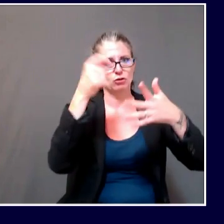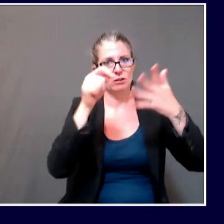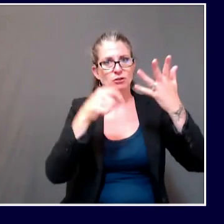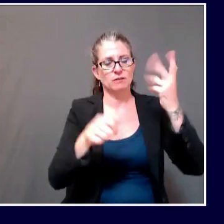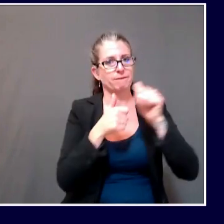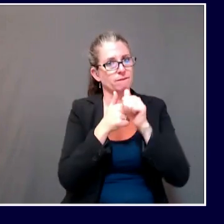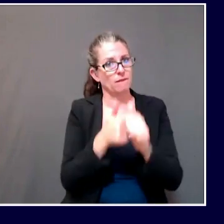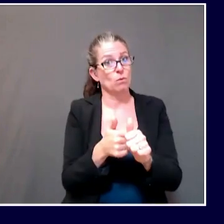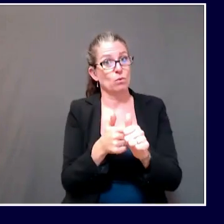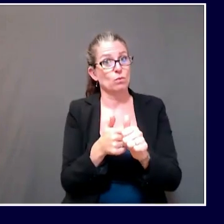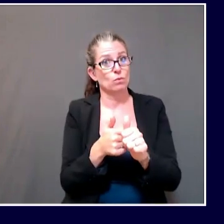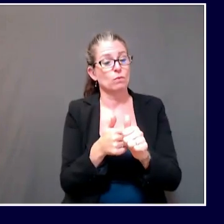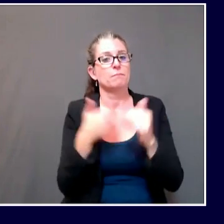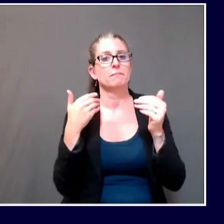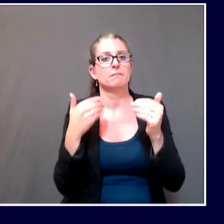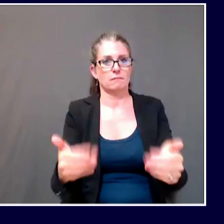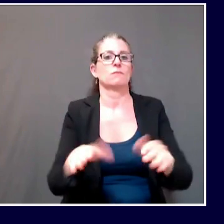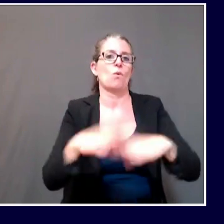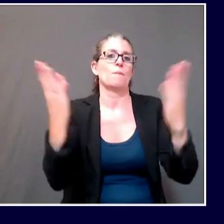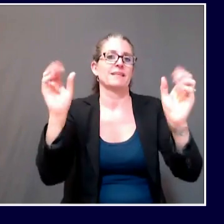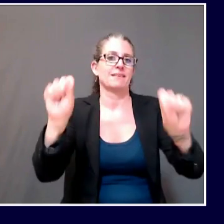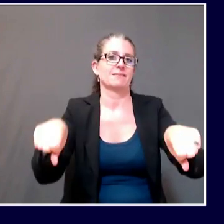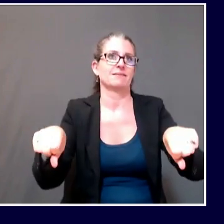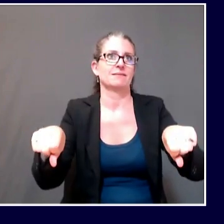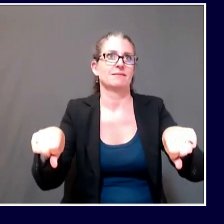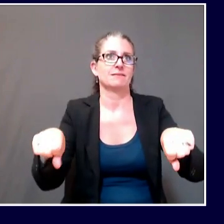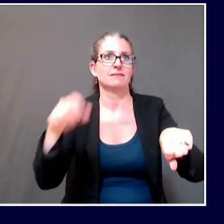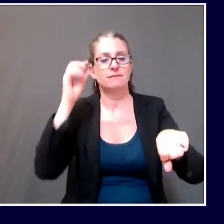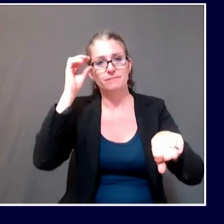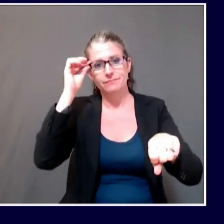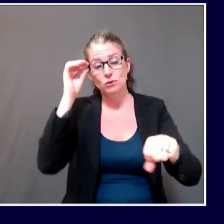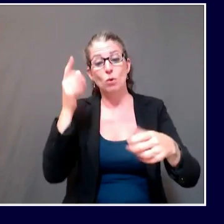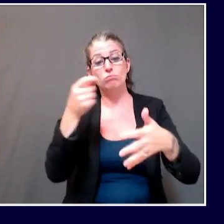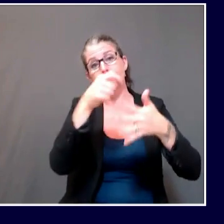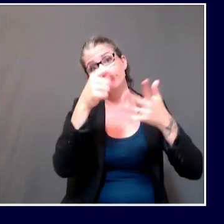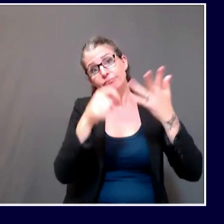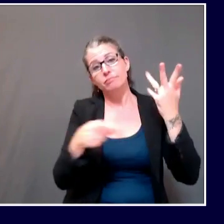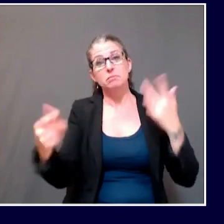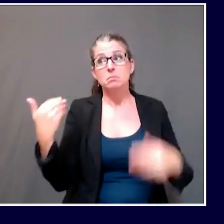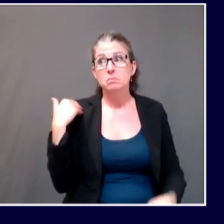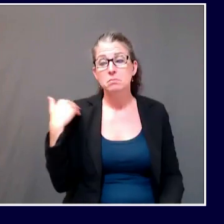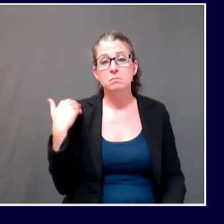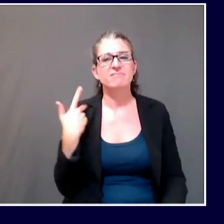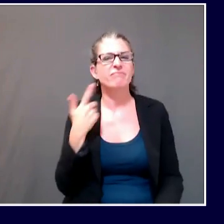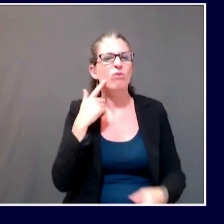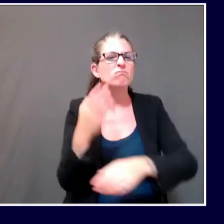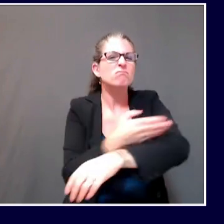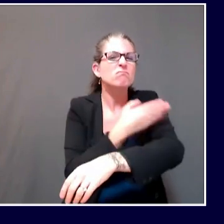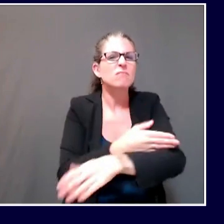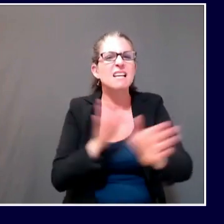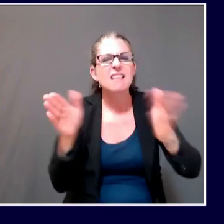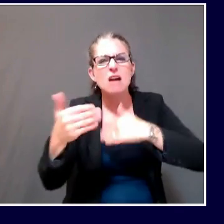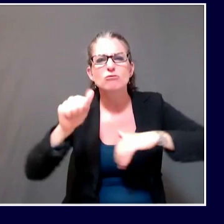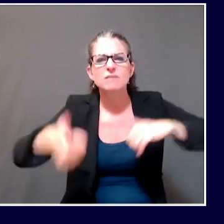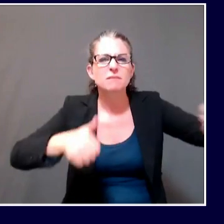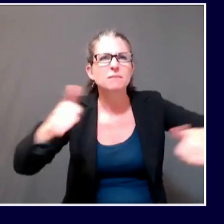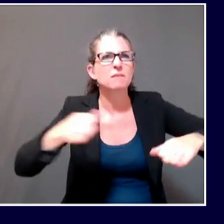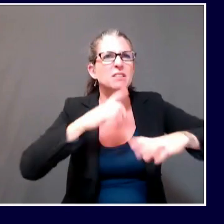school, in classroom instruction, that kind of thing. So no, it has not all been spent, so to speak.